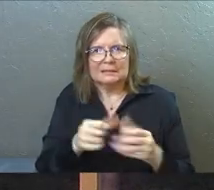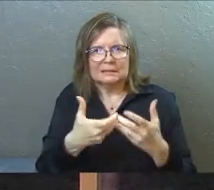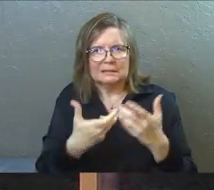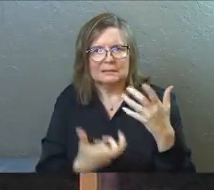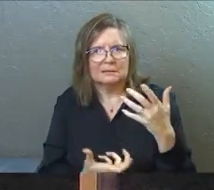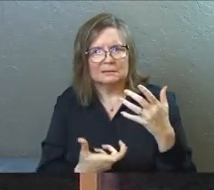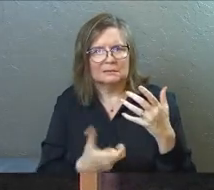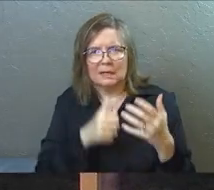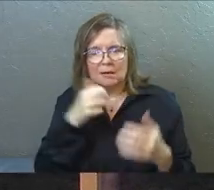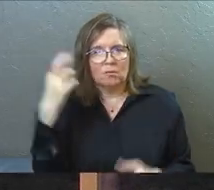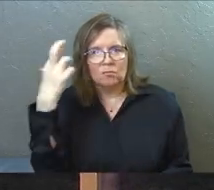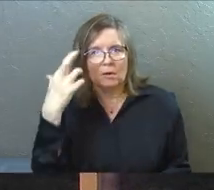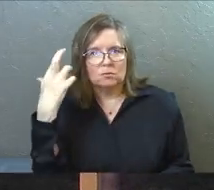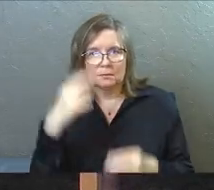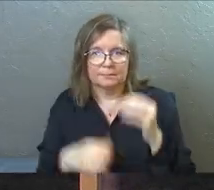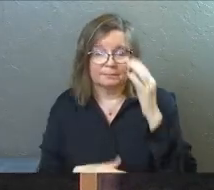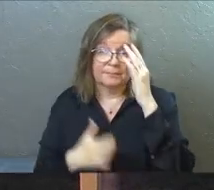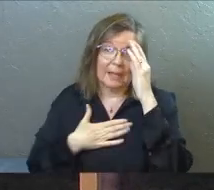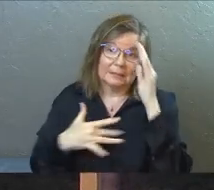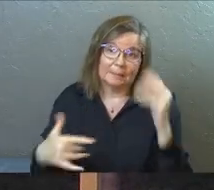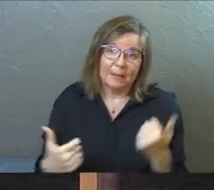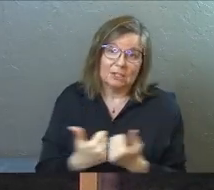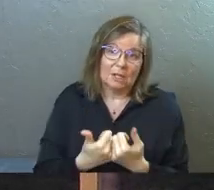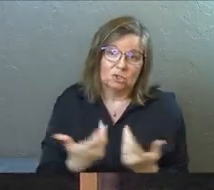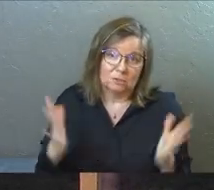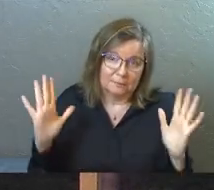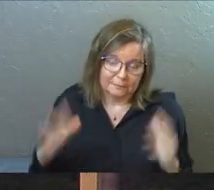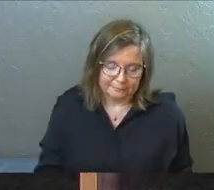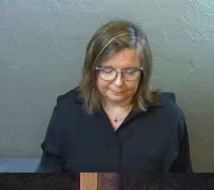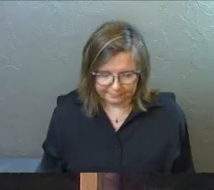irrational. So that's my challenge.